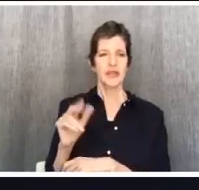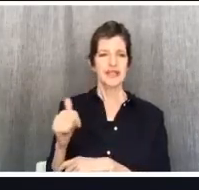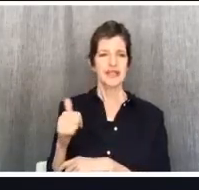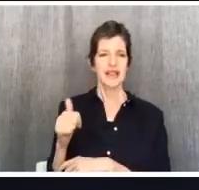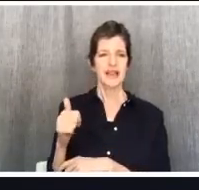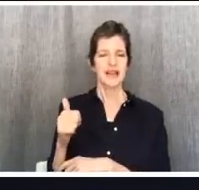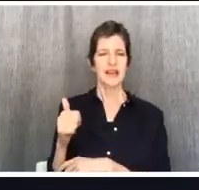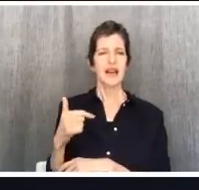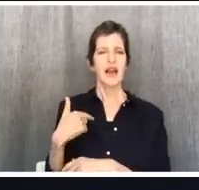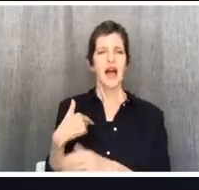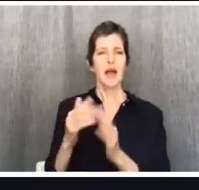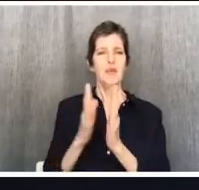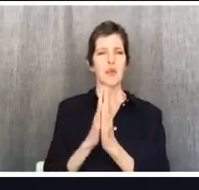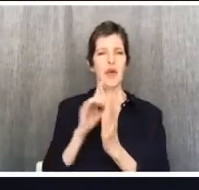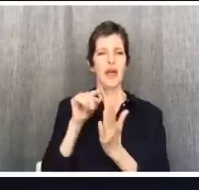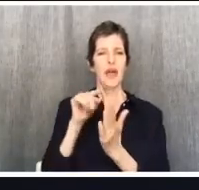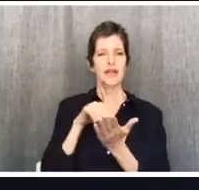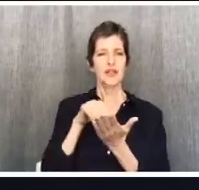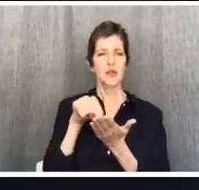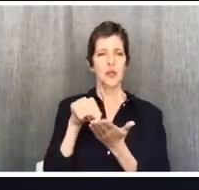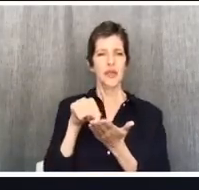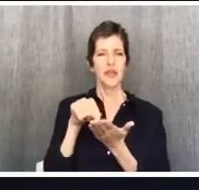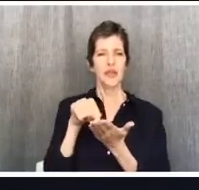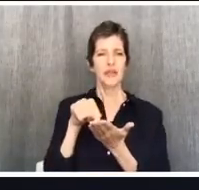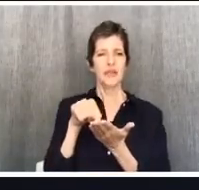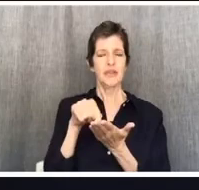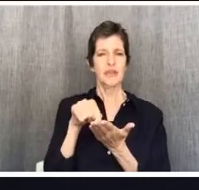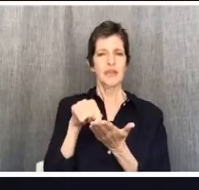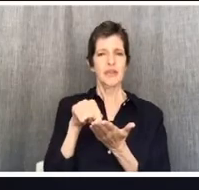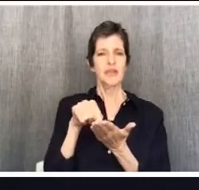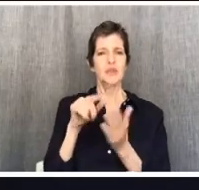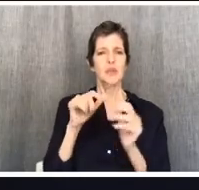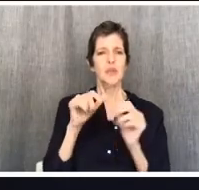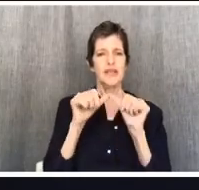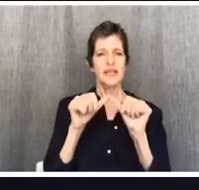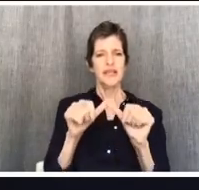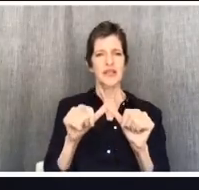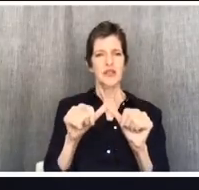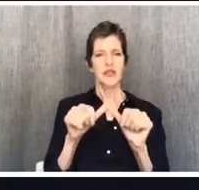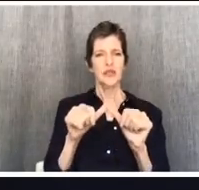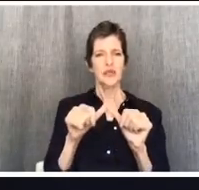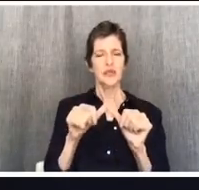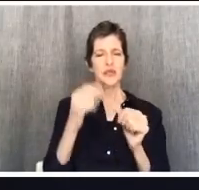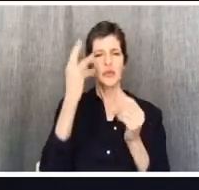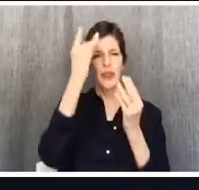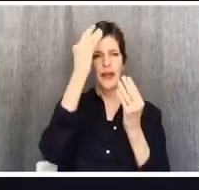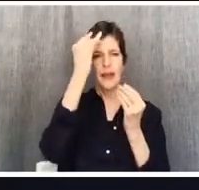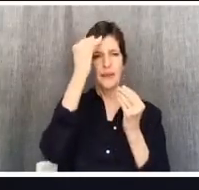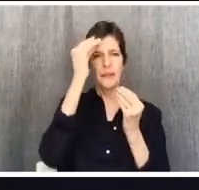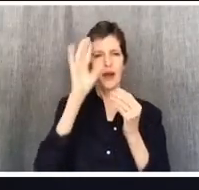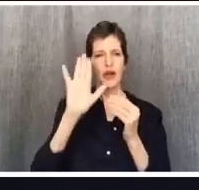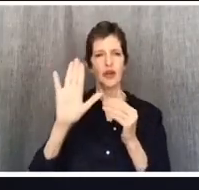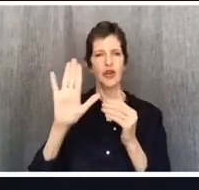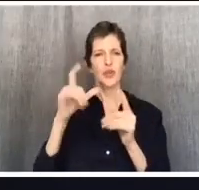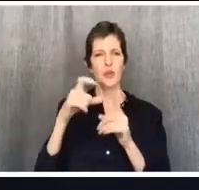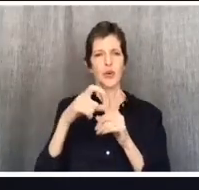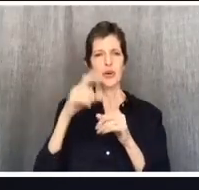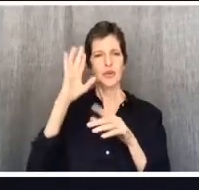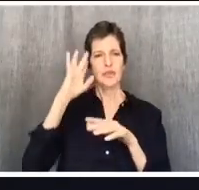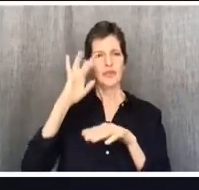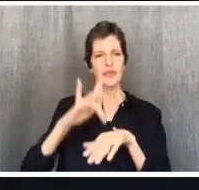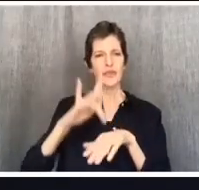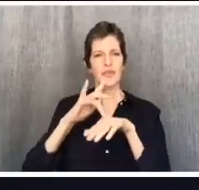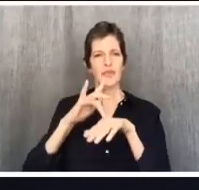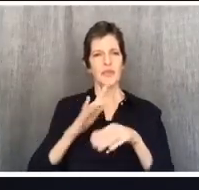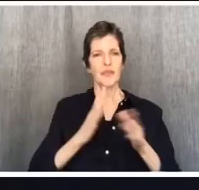I pray this week as we continue to dwell on your word as we return to this passage, as we prepare our hearts